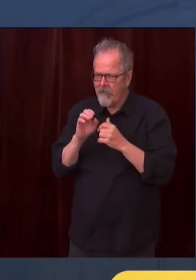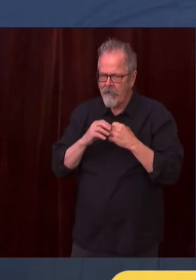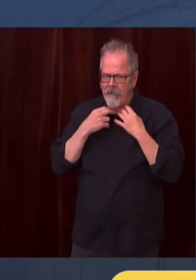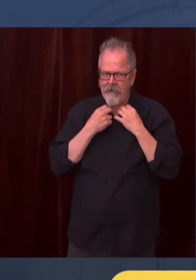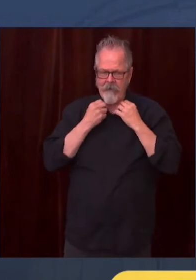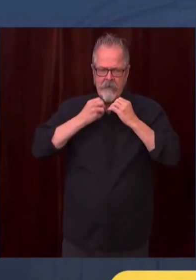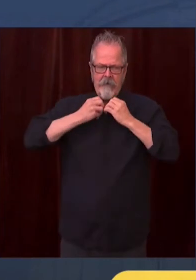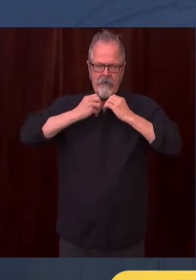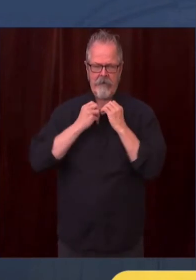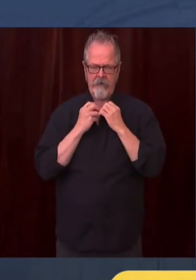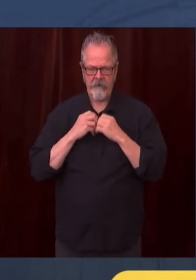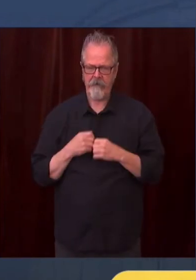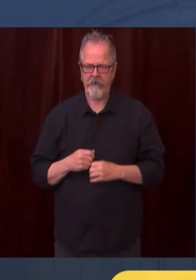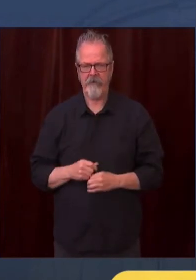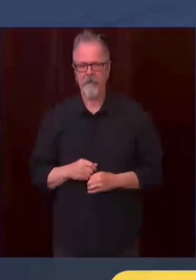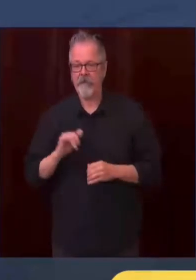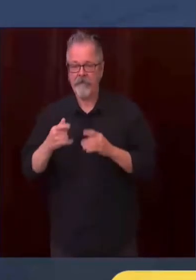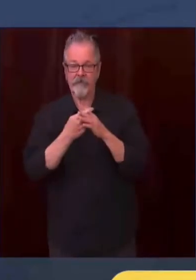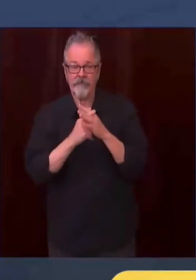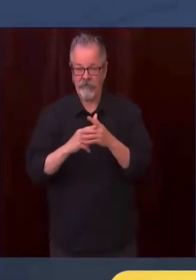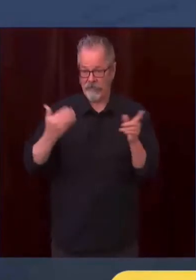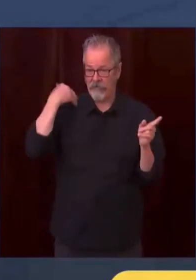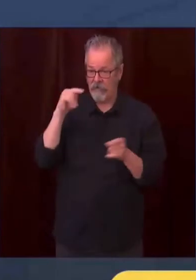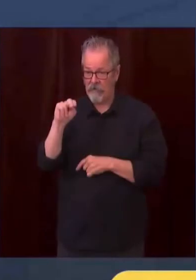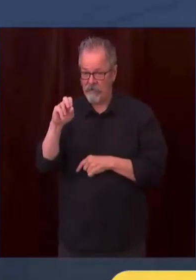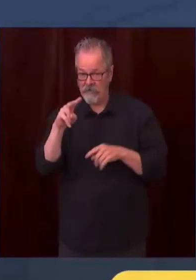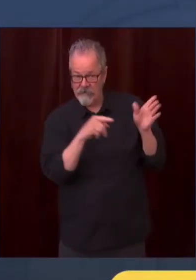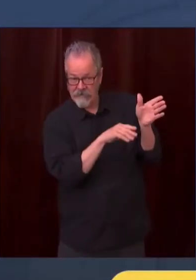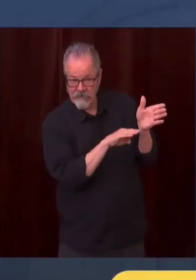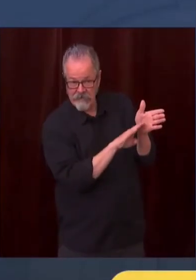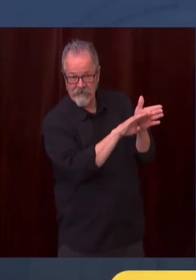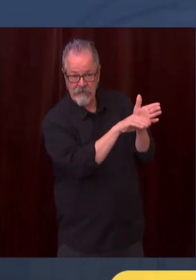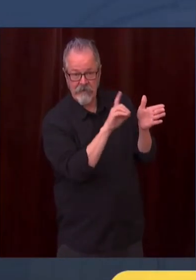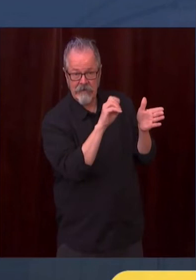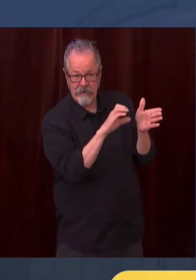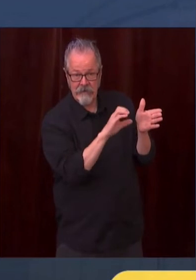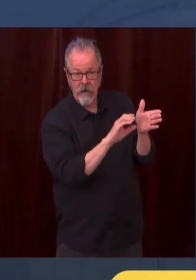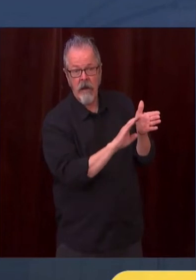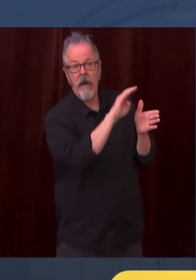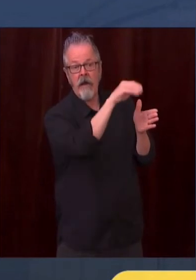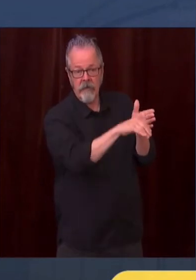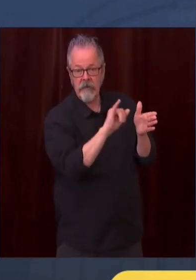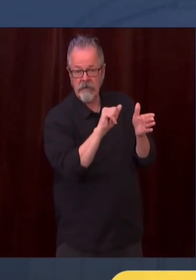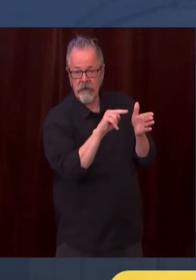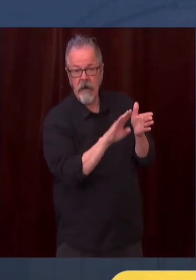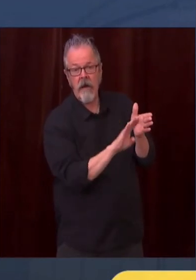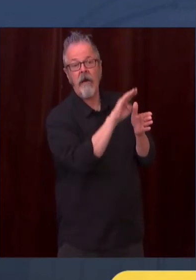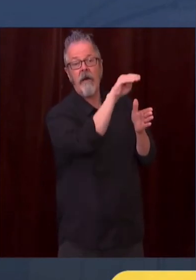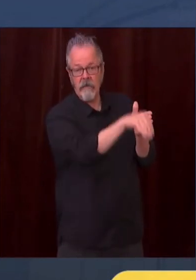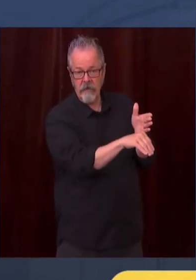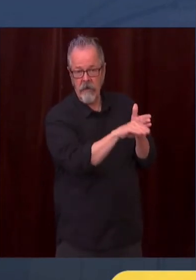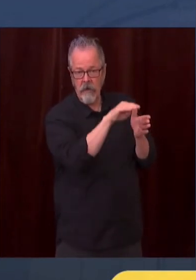to November, as we see the two spikes in December and January. The curve then came down, it started to go up with this fourth